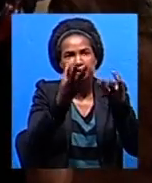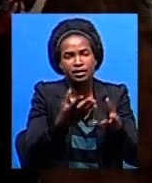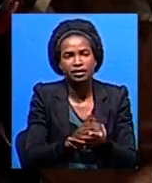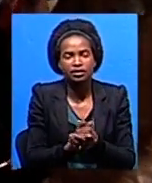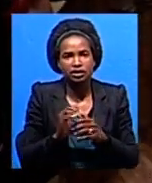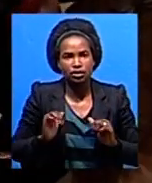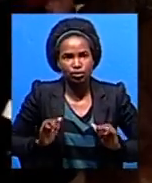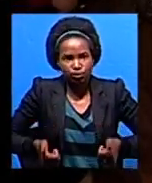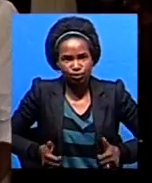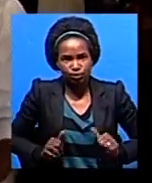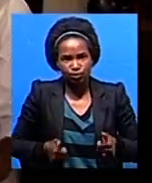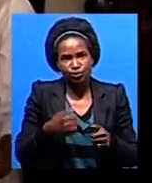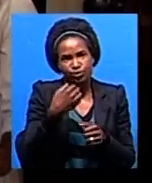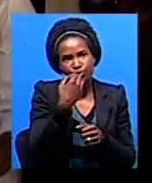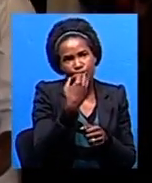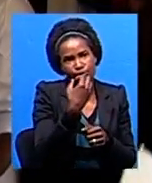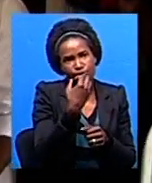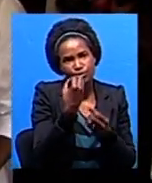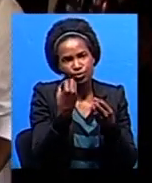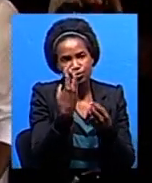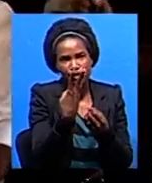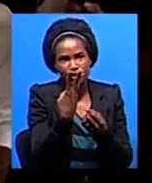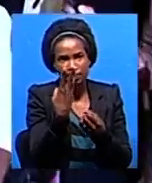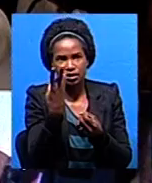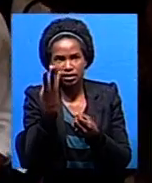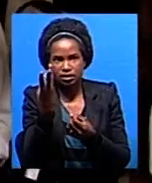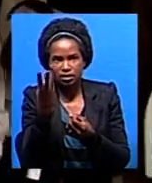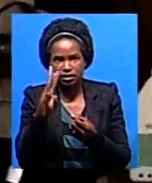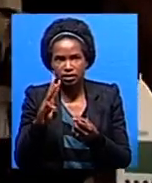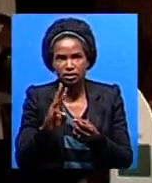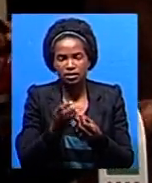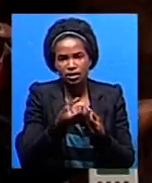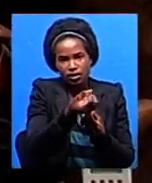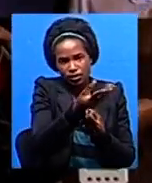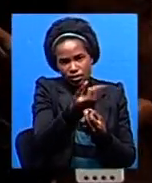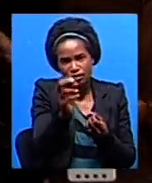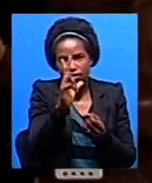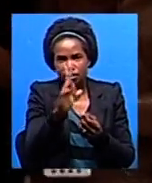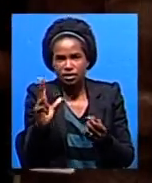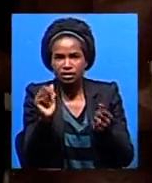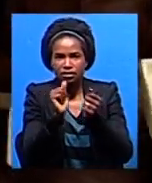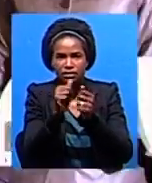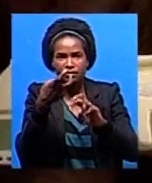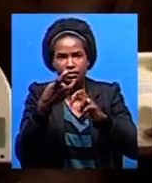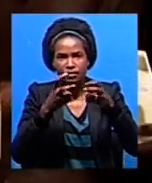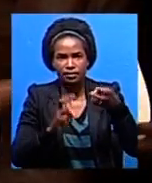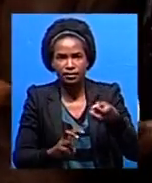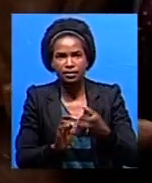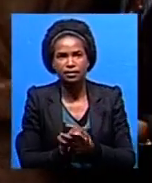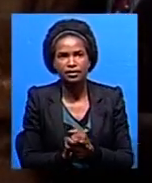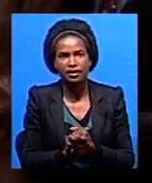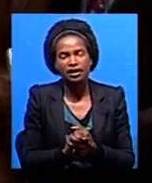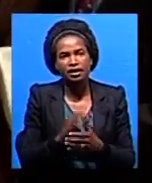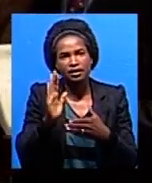wheelchairs worth $108,000 to the Ministry, which were distributed among people with disabilities residing from